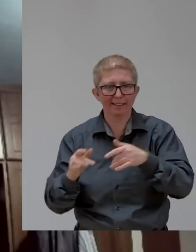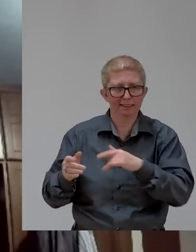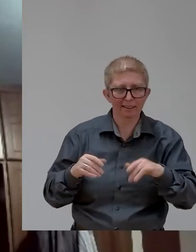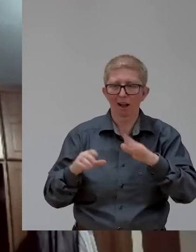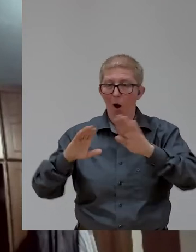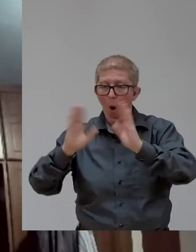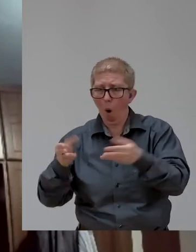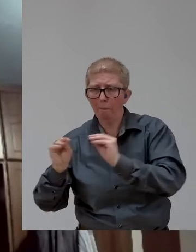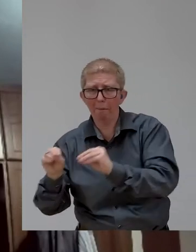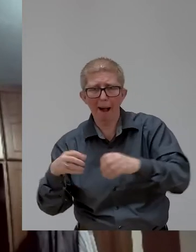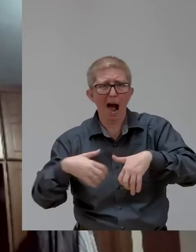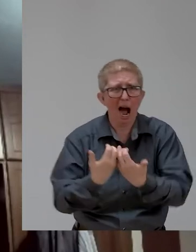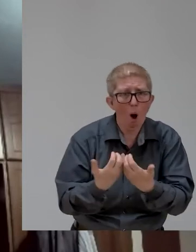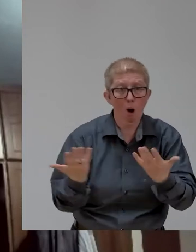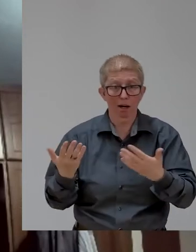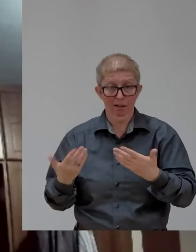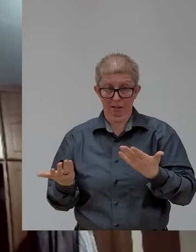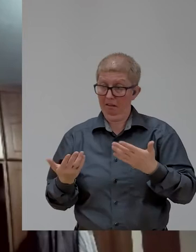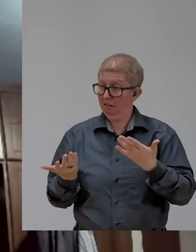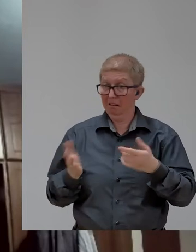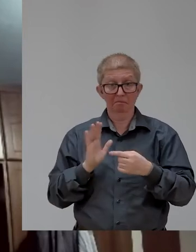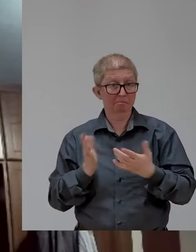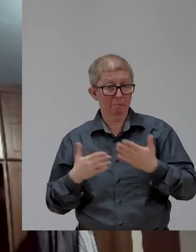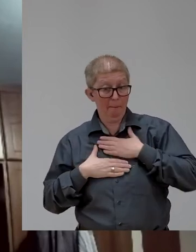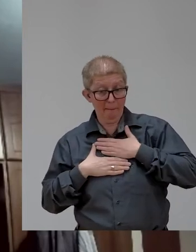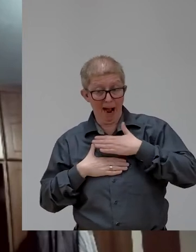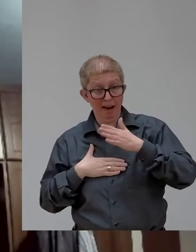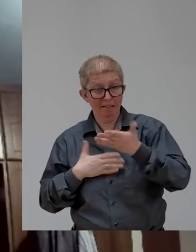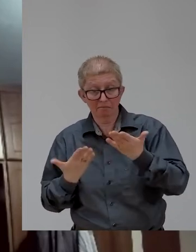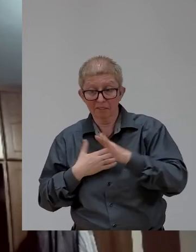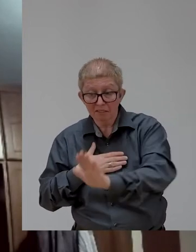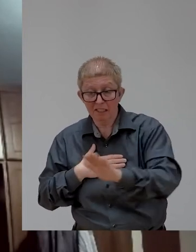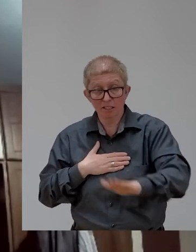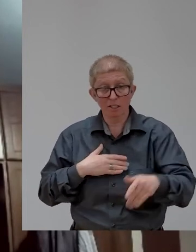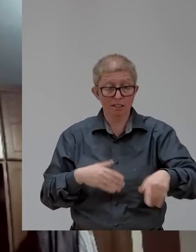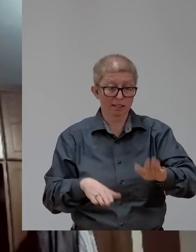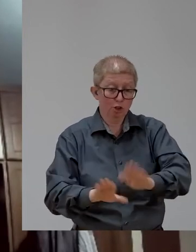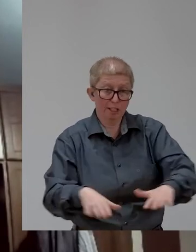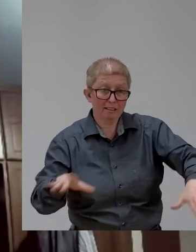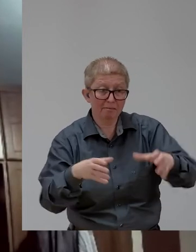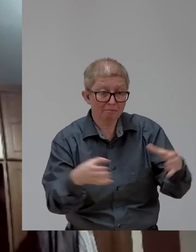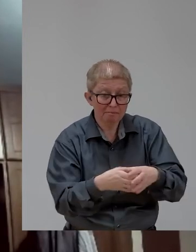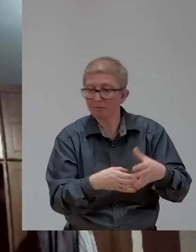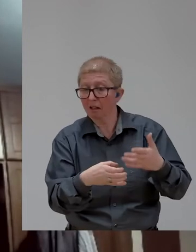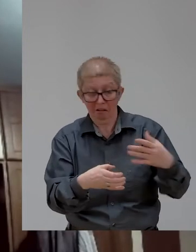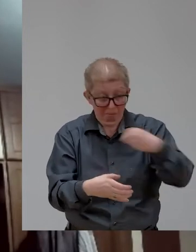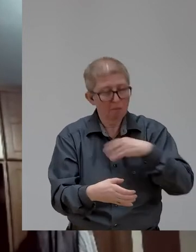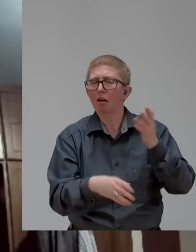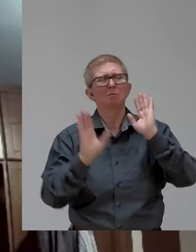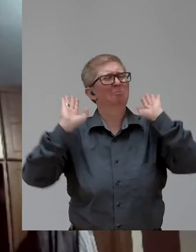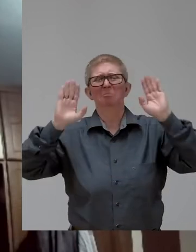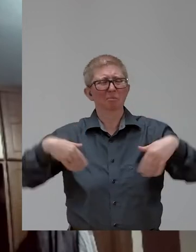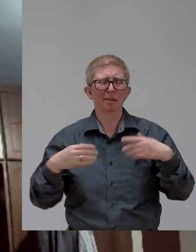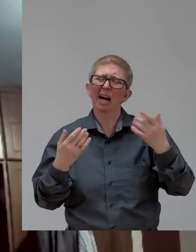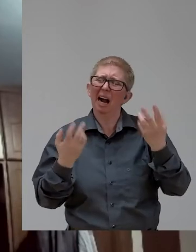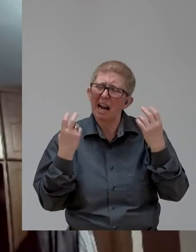or not. So just make sure that whatever you do is taking you closer. Make sure that you take your GPS of your dream to make sure that you are on